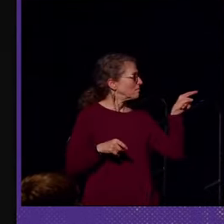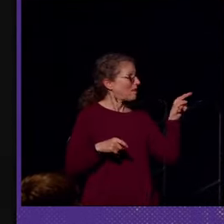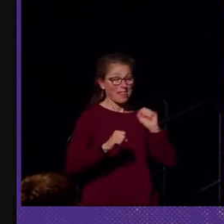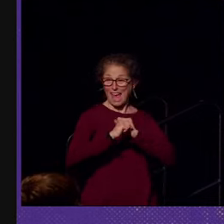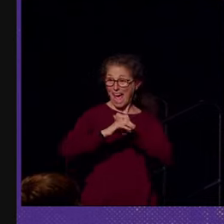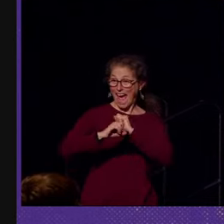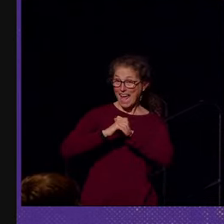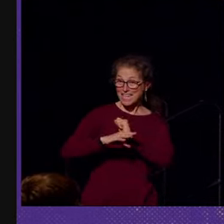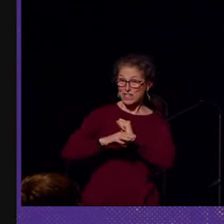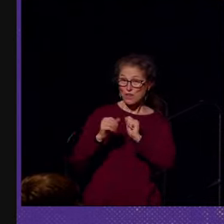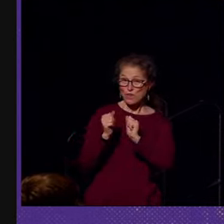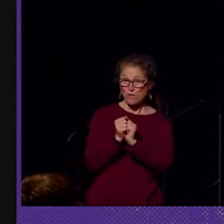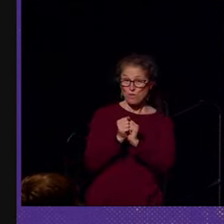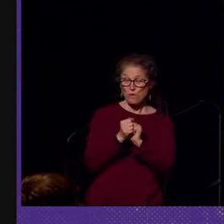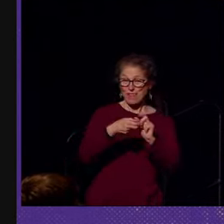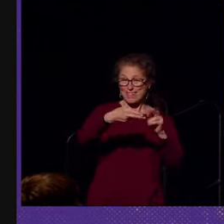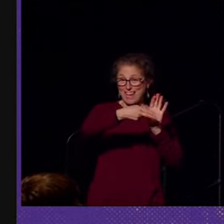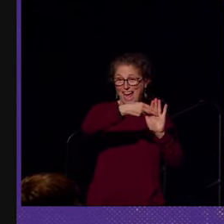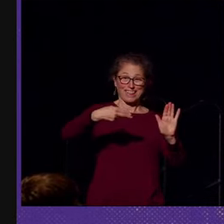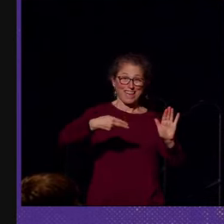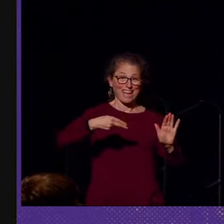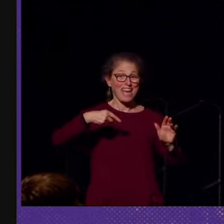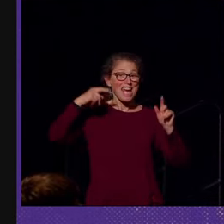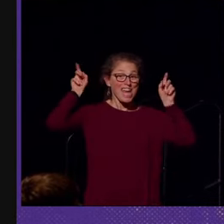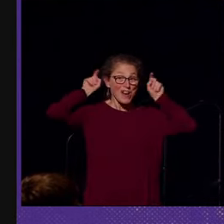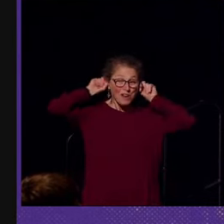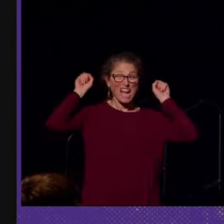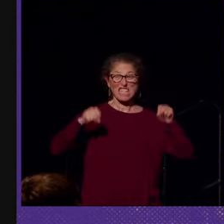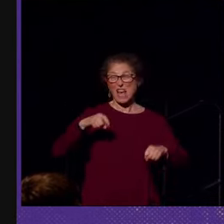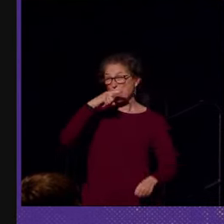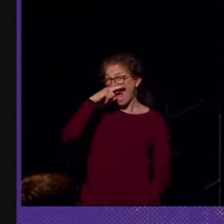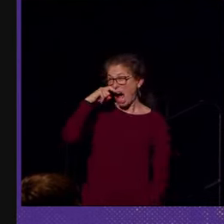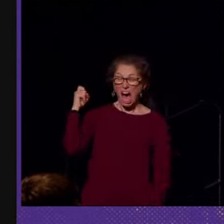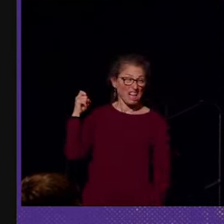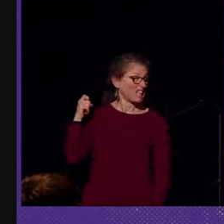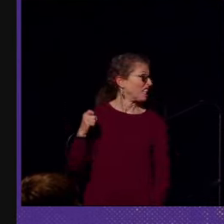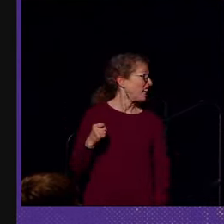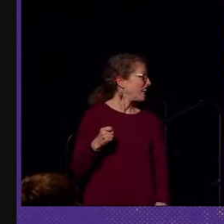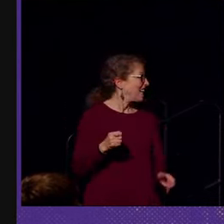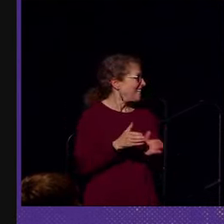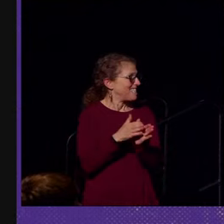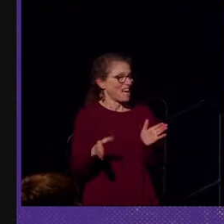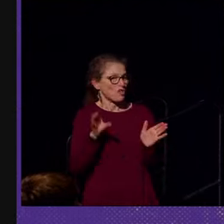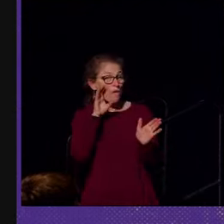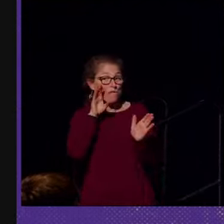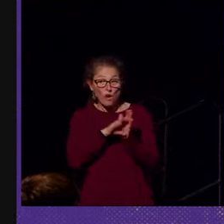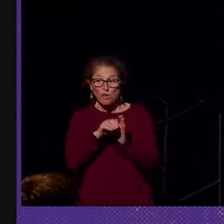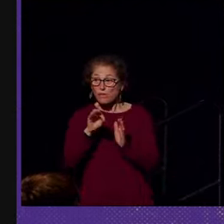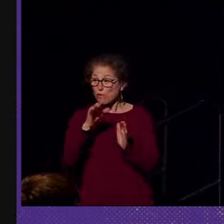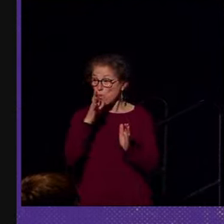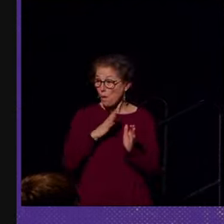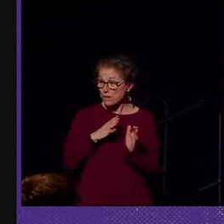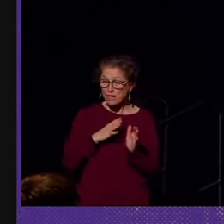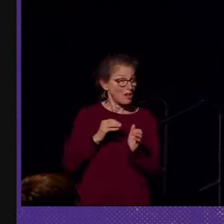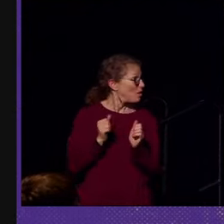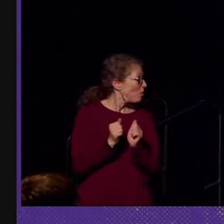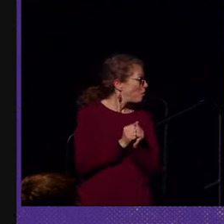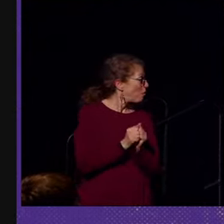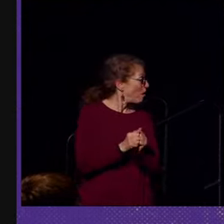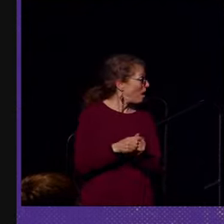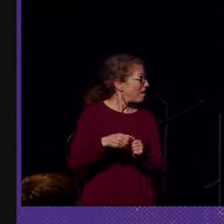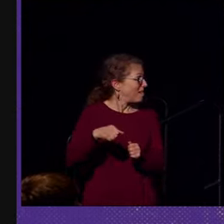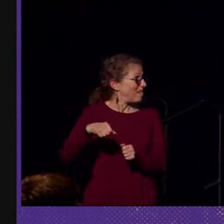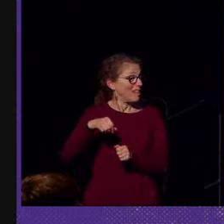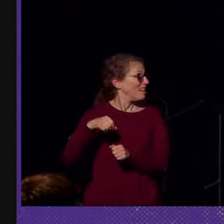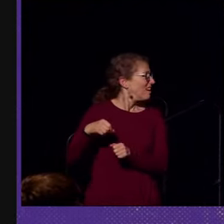ads with the tagline, hearing aids can be ugly, is featured next to a photo of a woman wearing a prawn behind